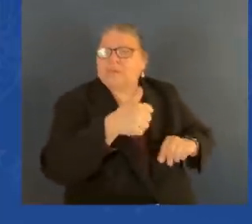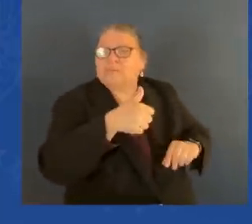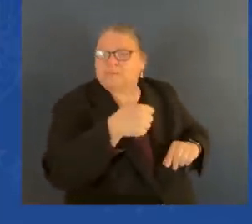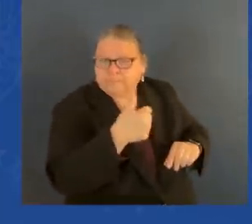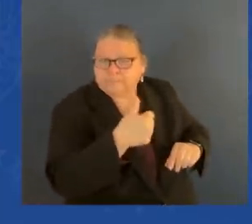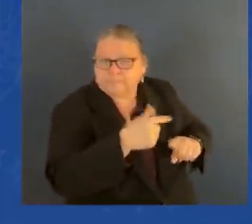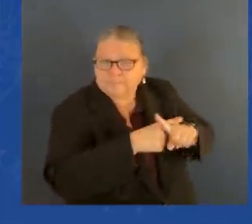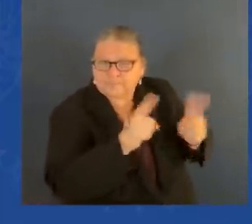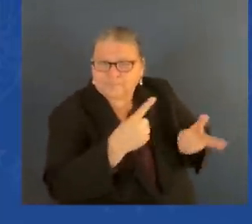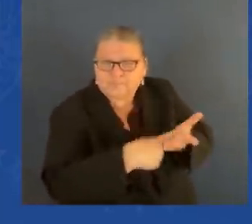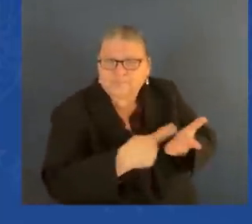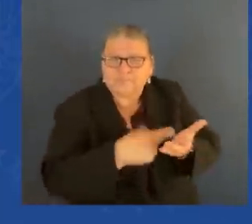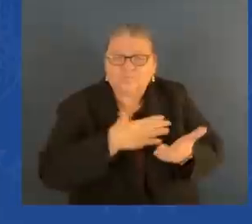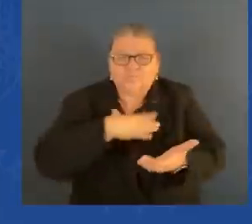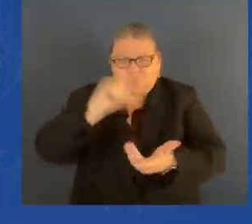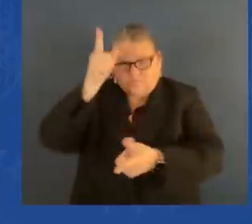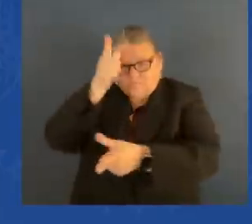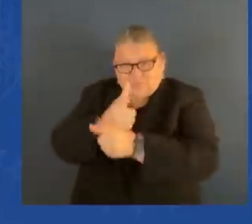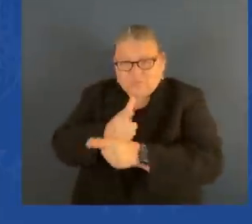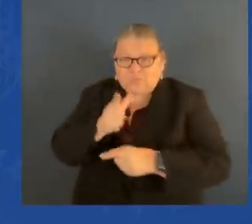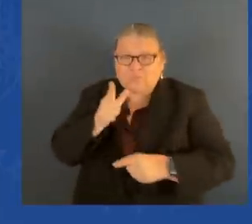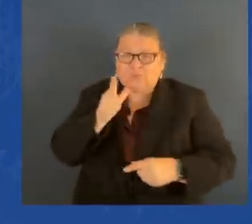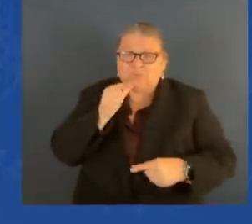But there was Fritz and Joan.